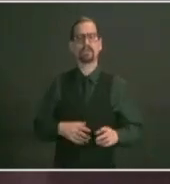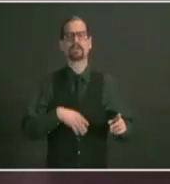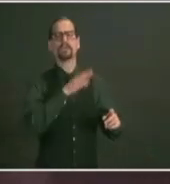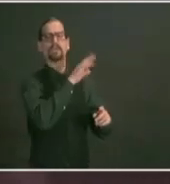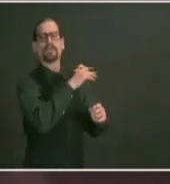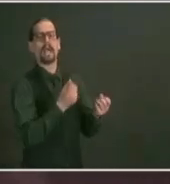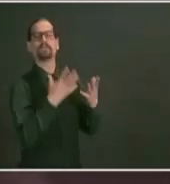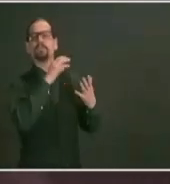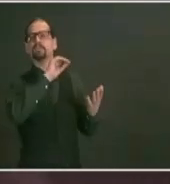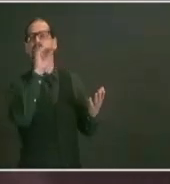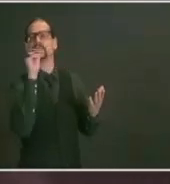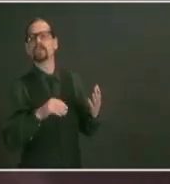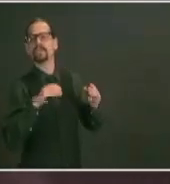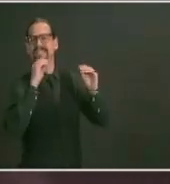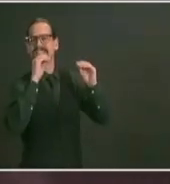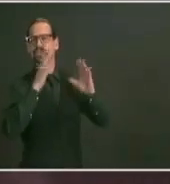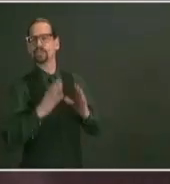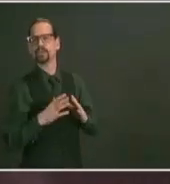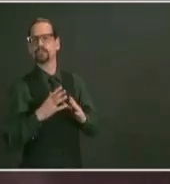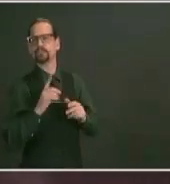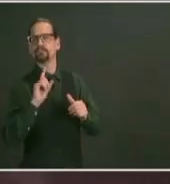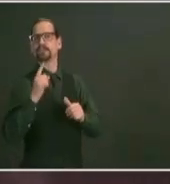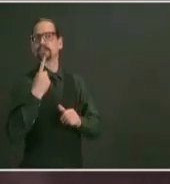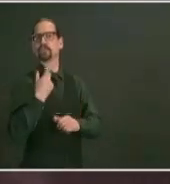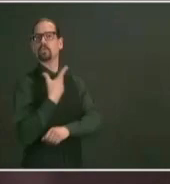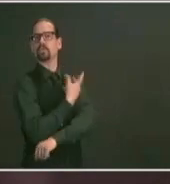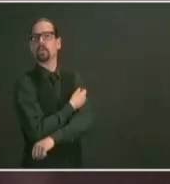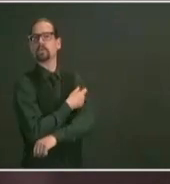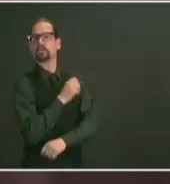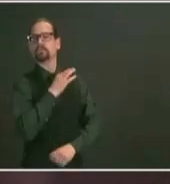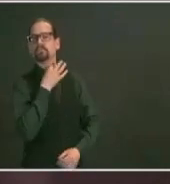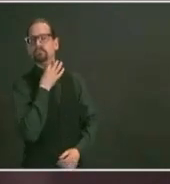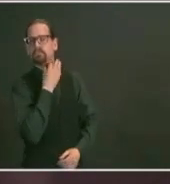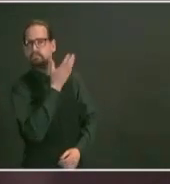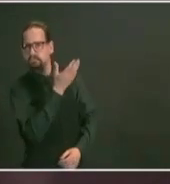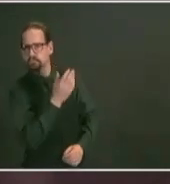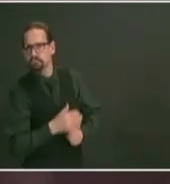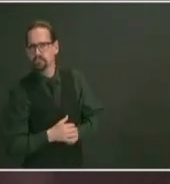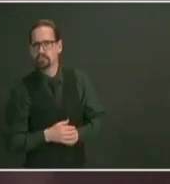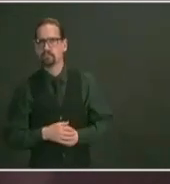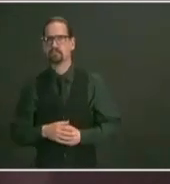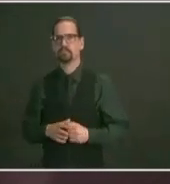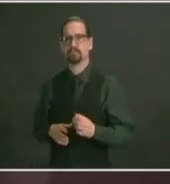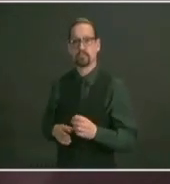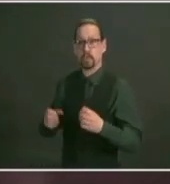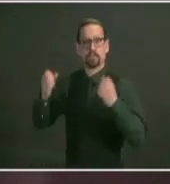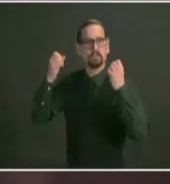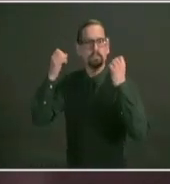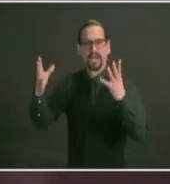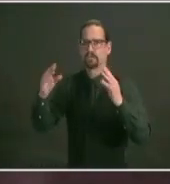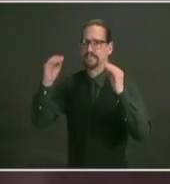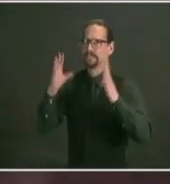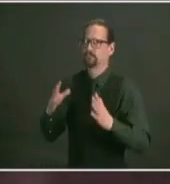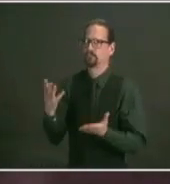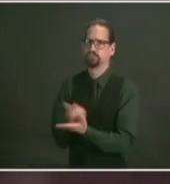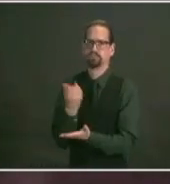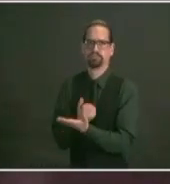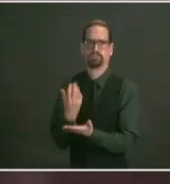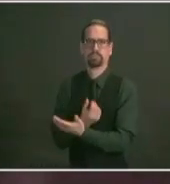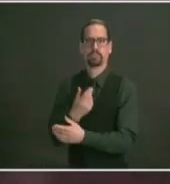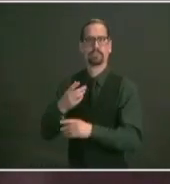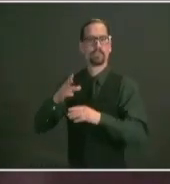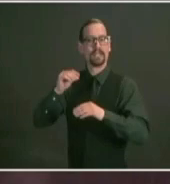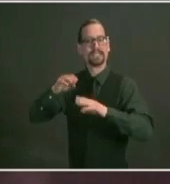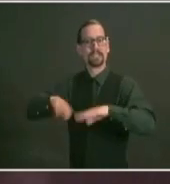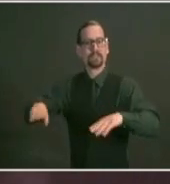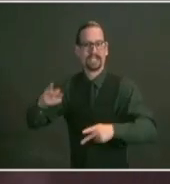i do so very strong turnout among school staff teachers and